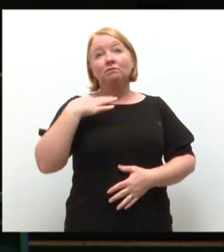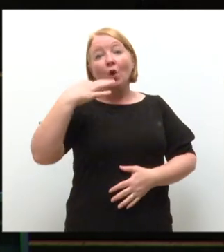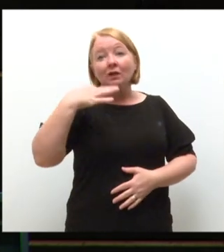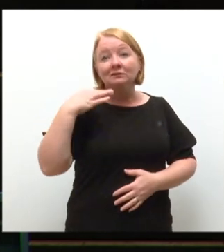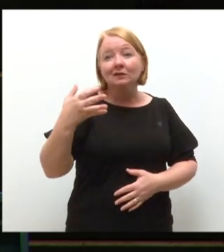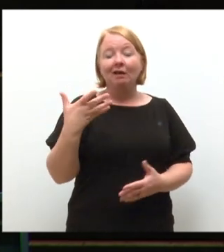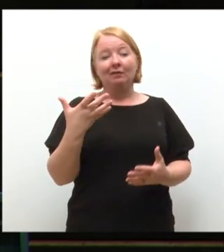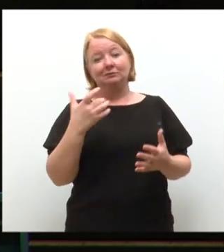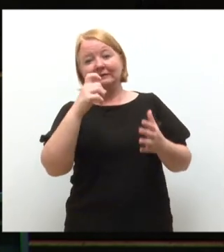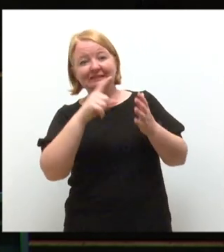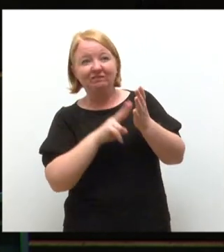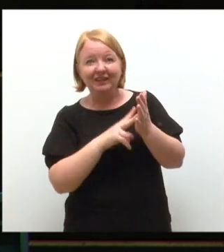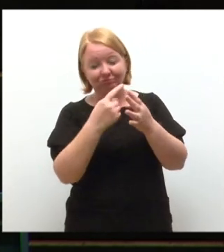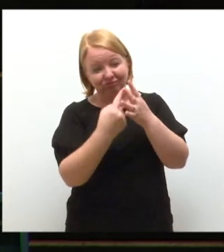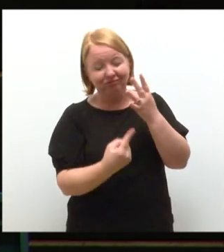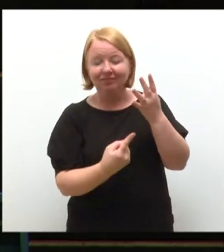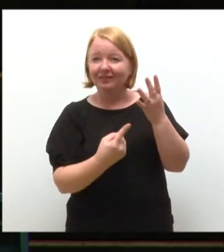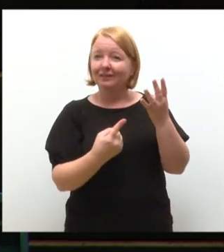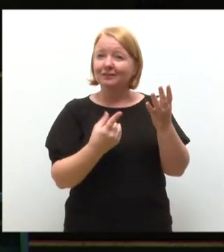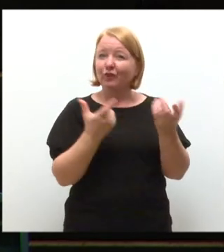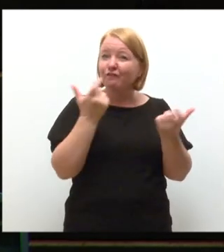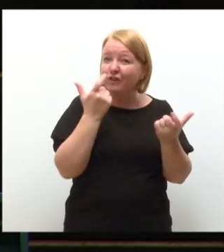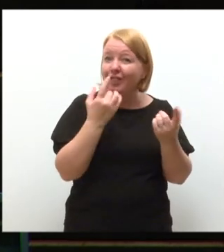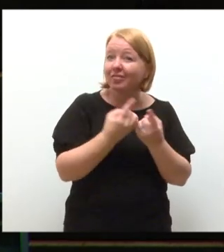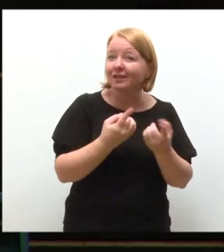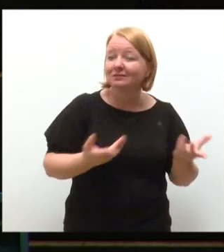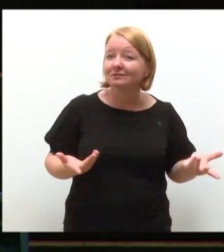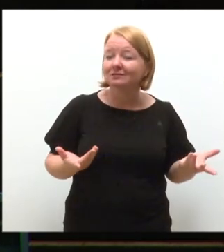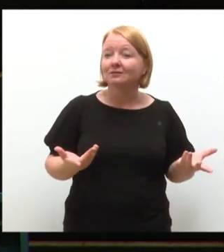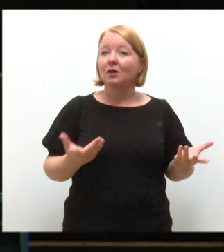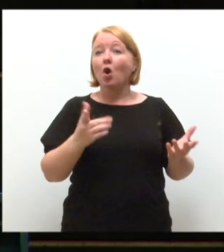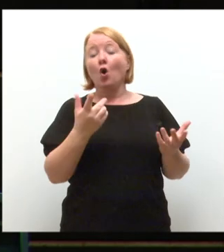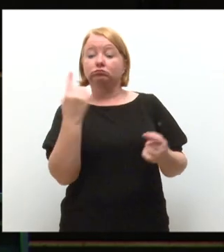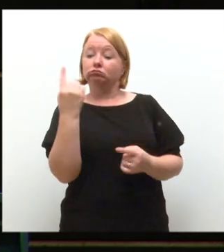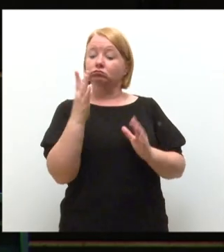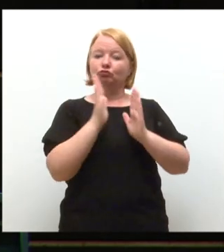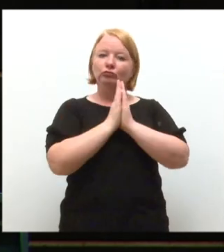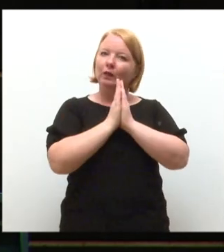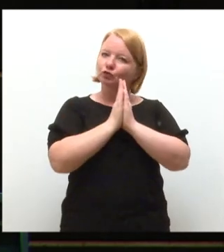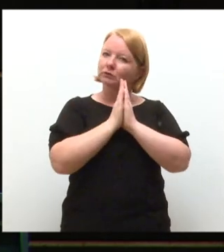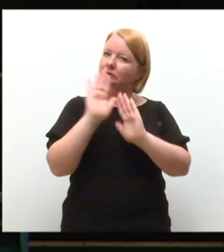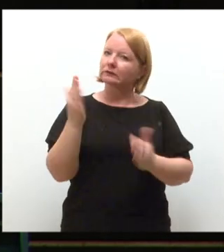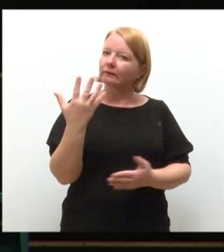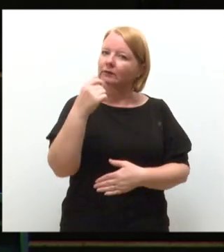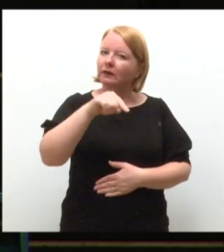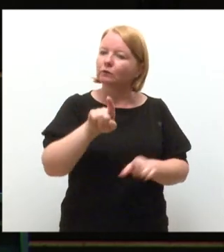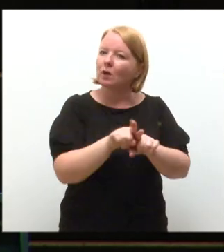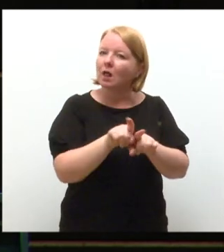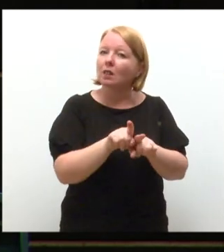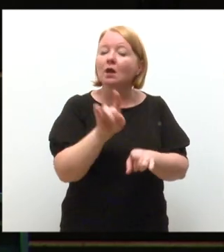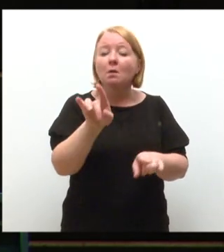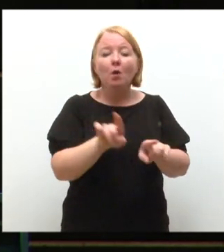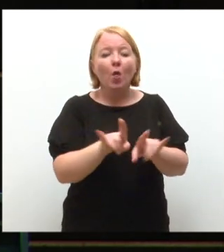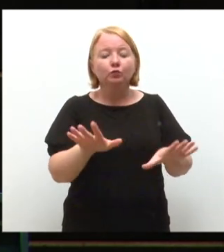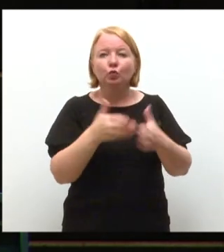expand your CV, to attend fun events, or even to come to a religious service. Everything is there. And we also have